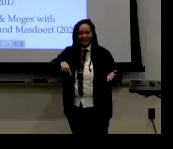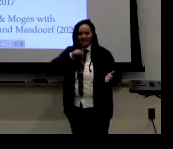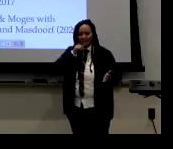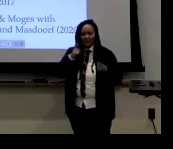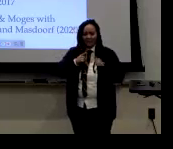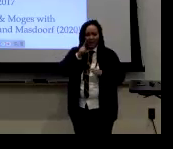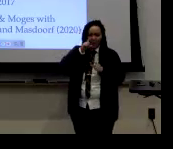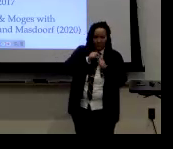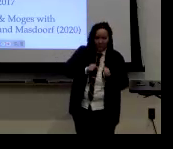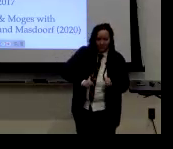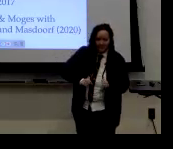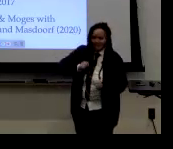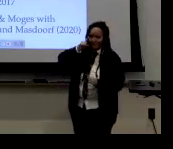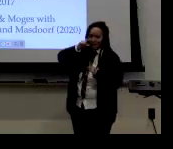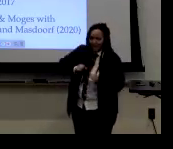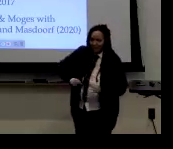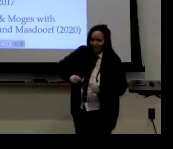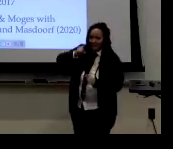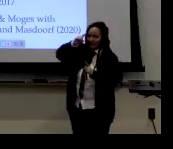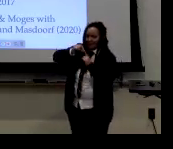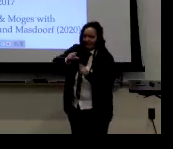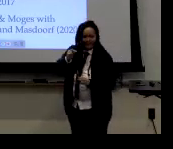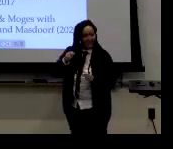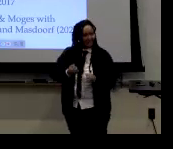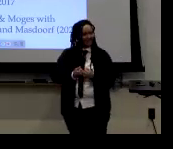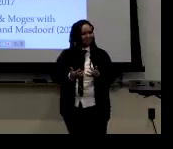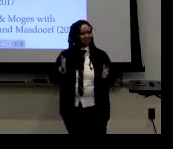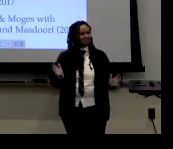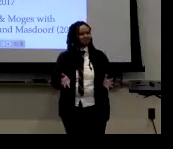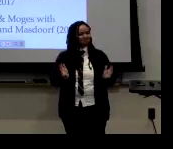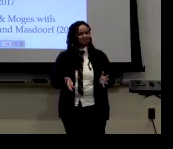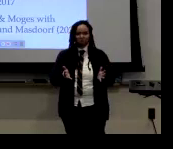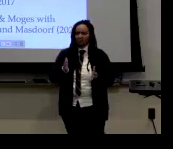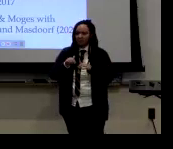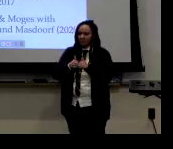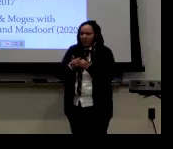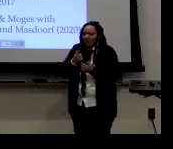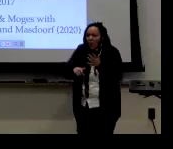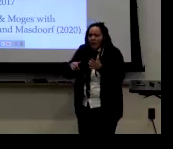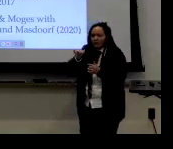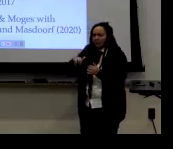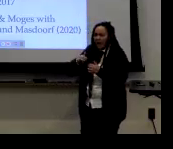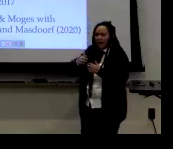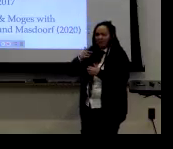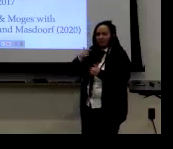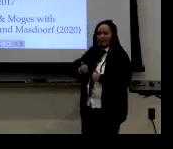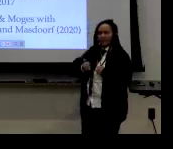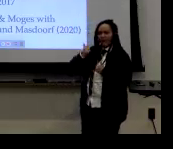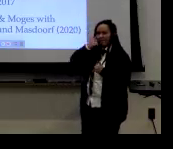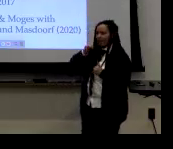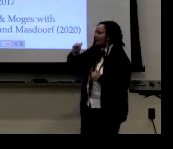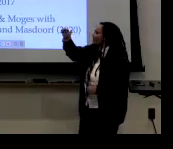in everyday life. There's not just one, you know, we don't sign word by word by word. It's more fluid than that.